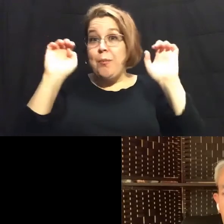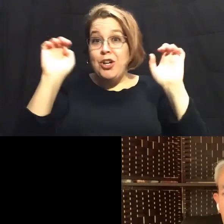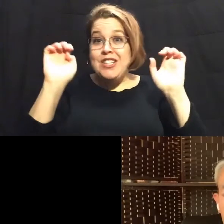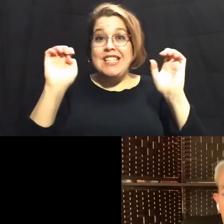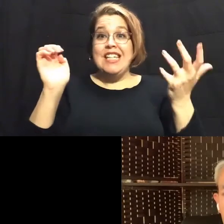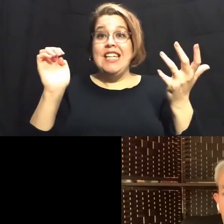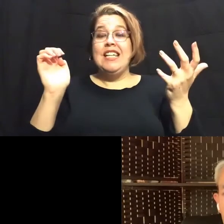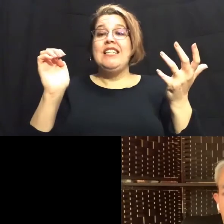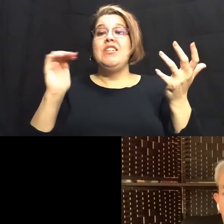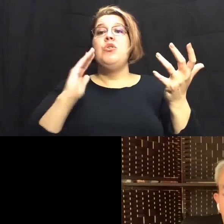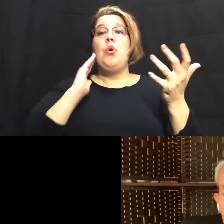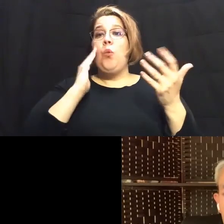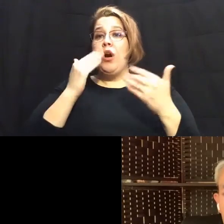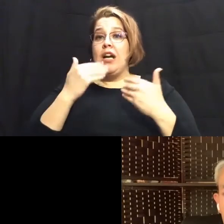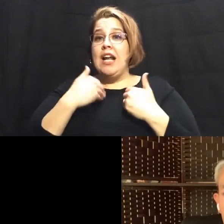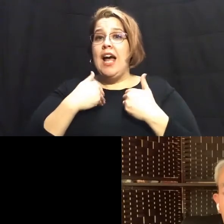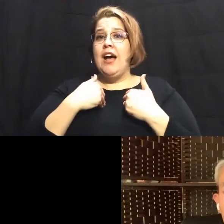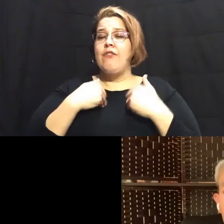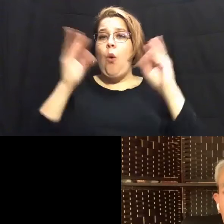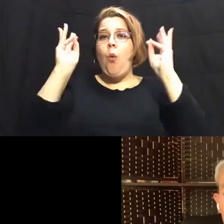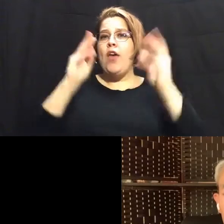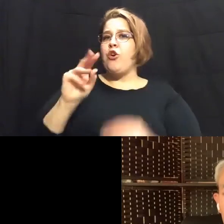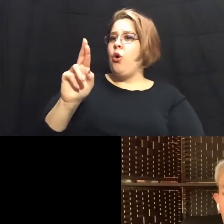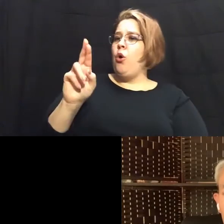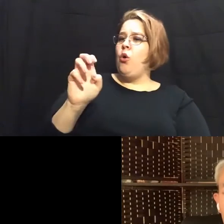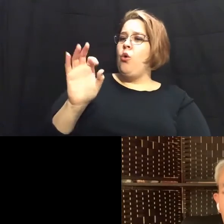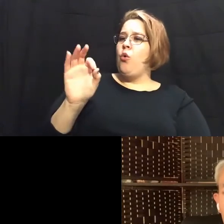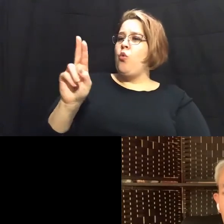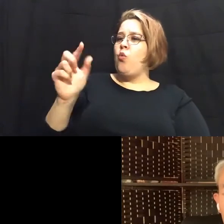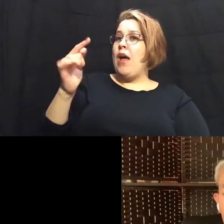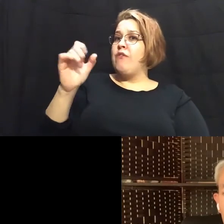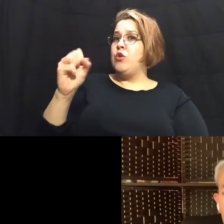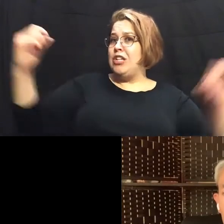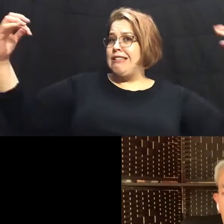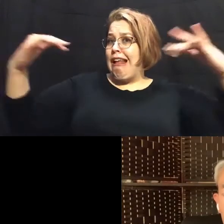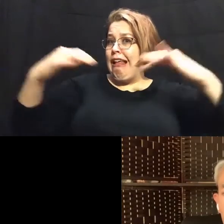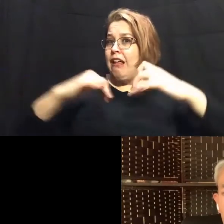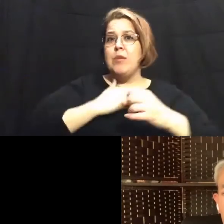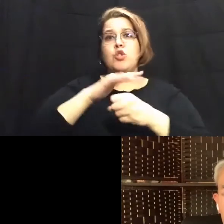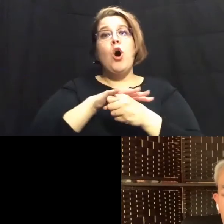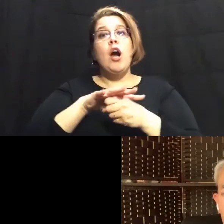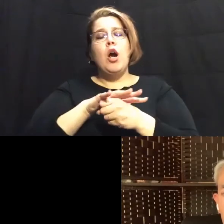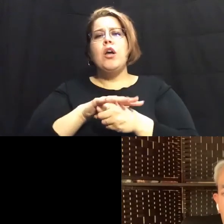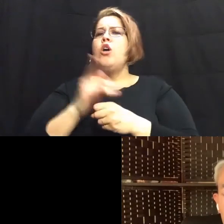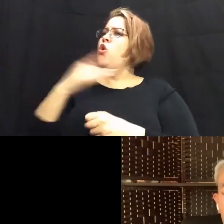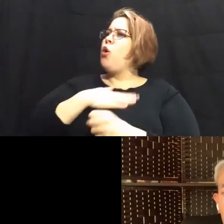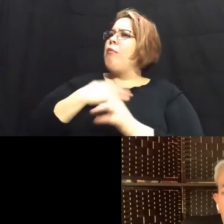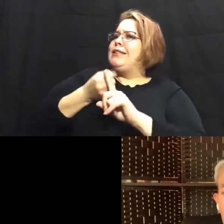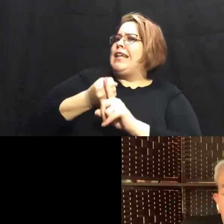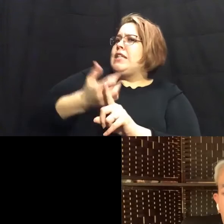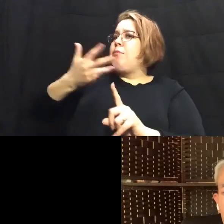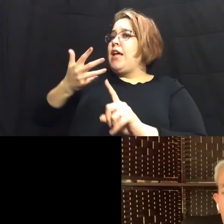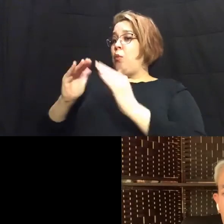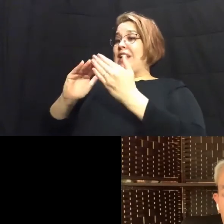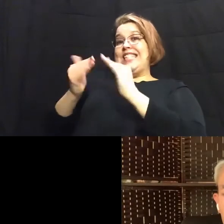climate refugees coming to our door all over the country so expand on what city